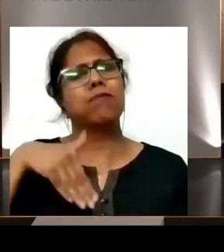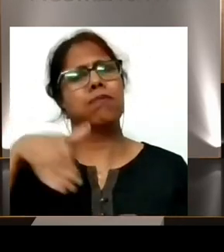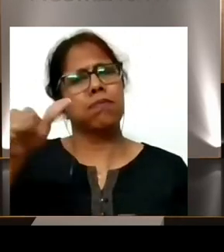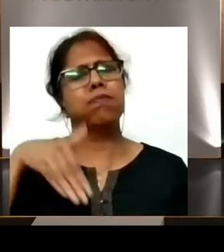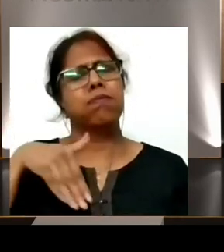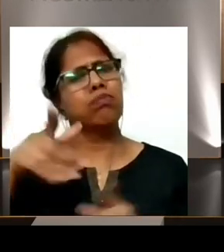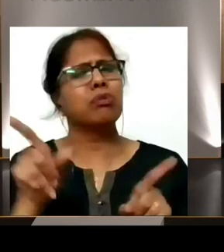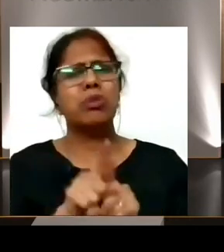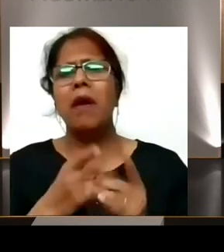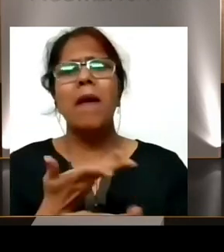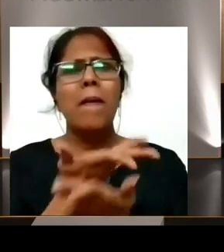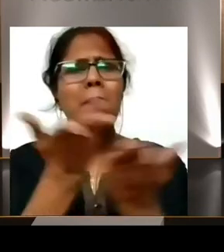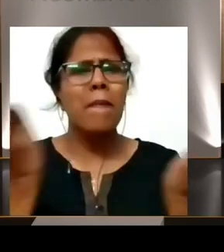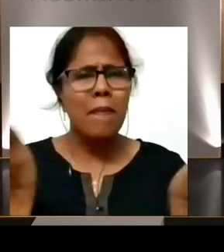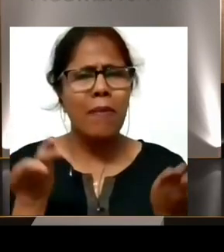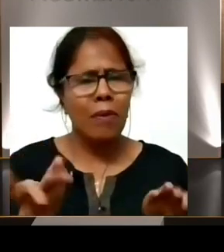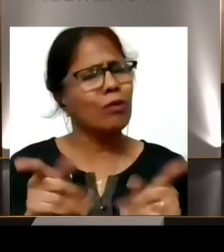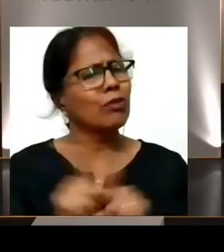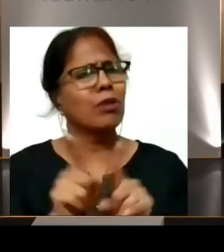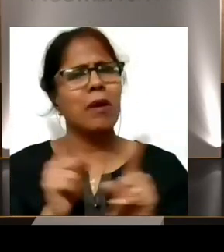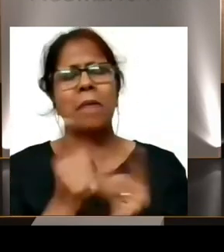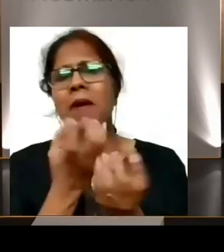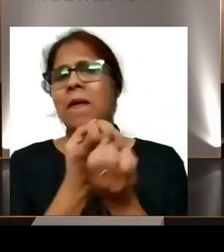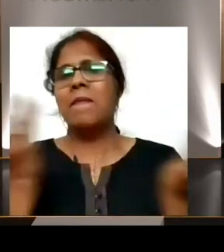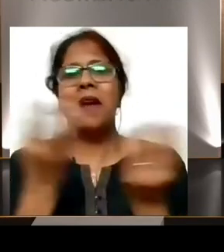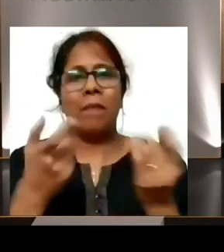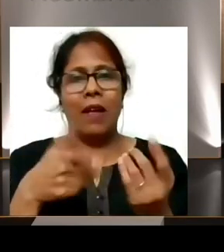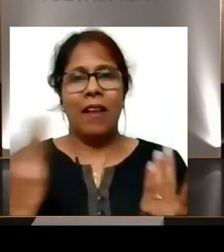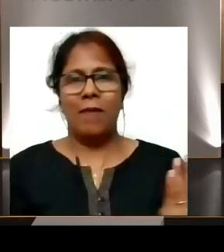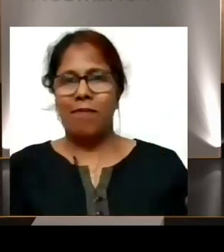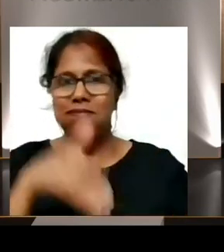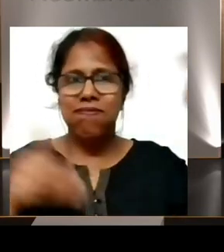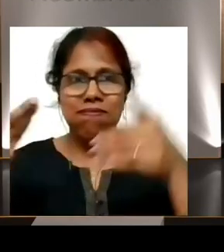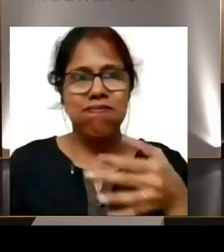like all of you who are attending, or many of you who are attending this session.